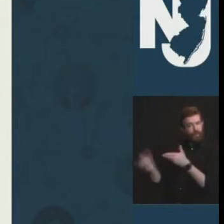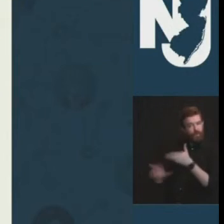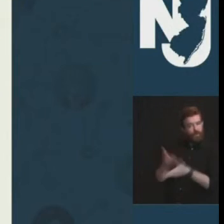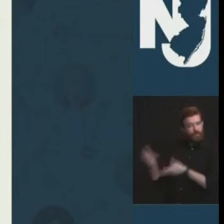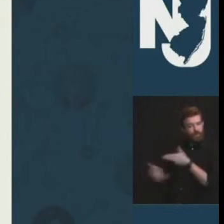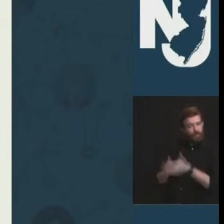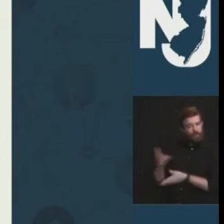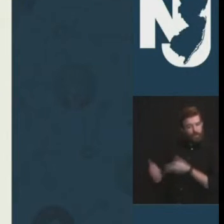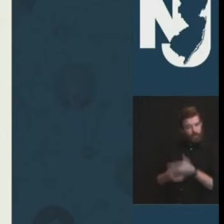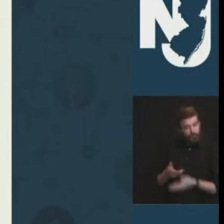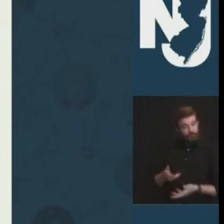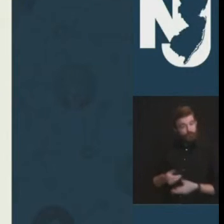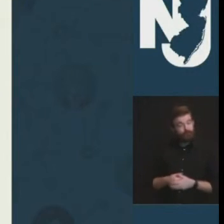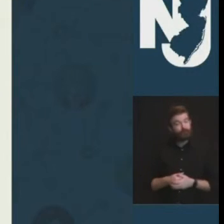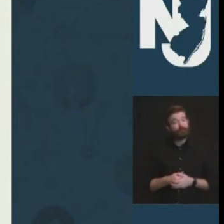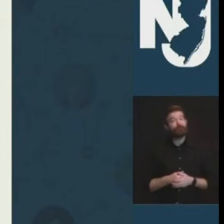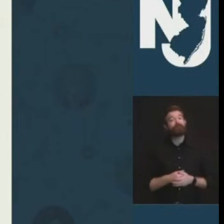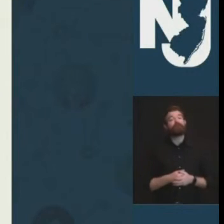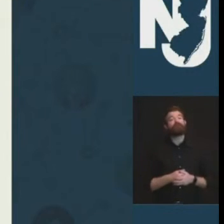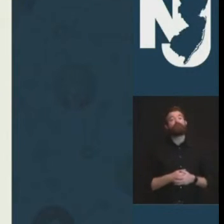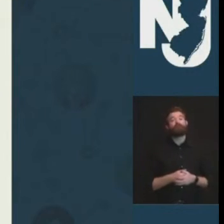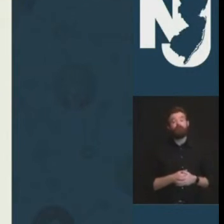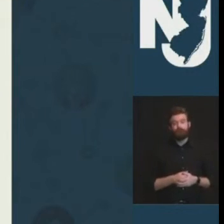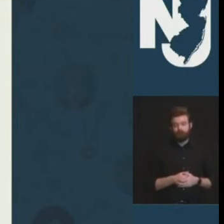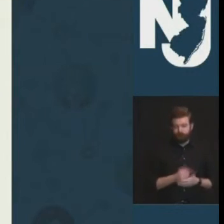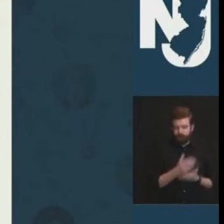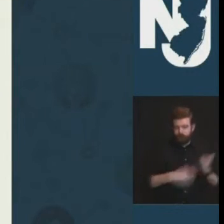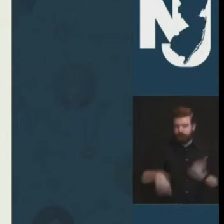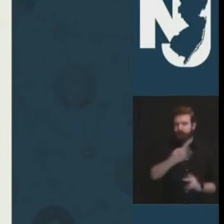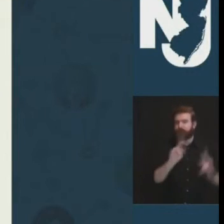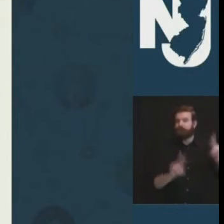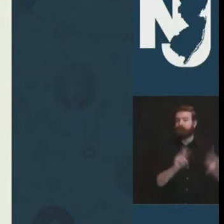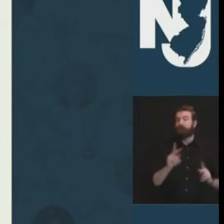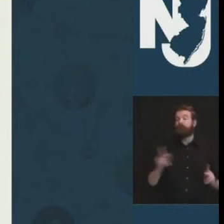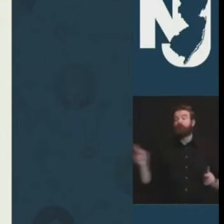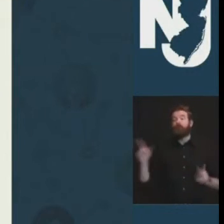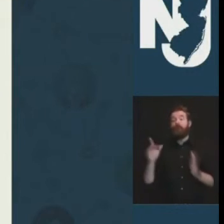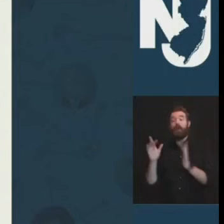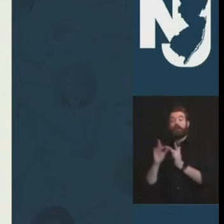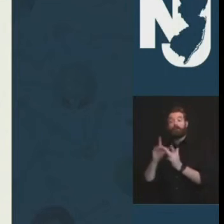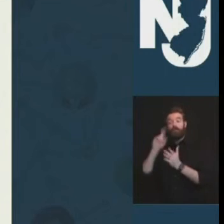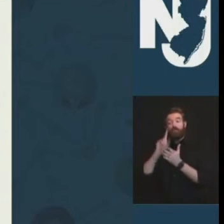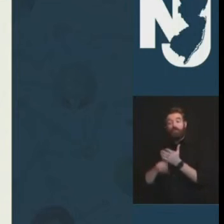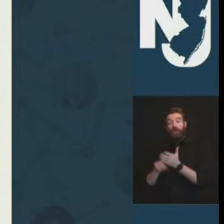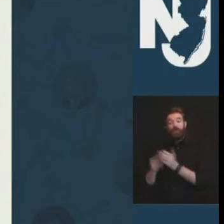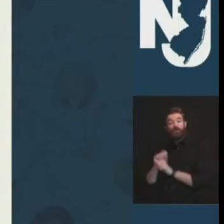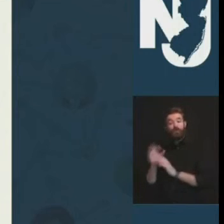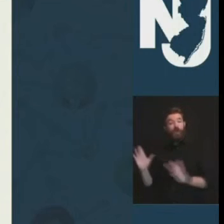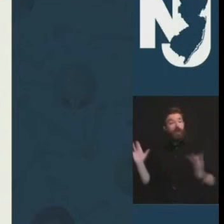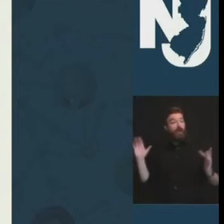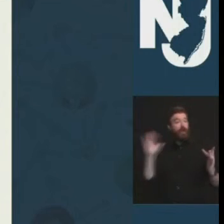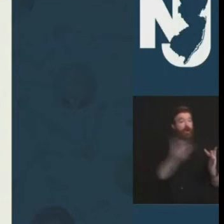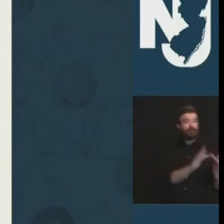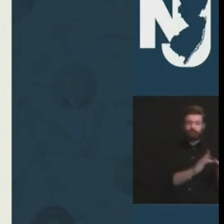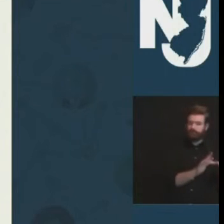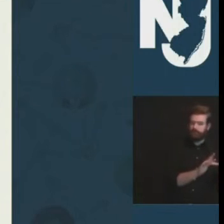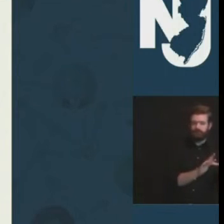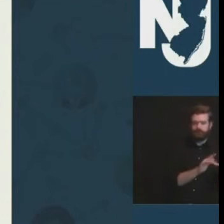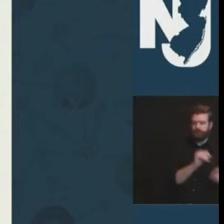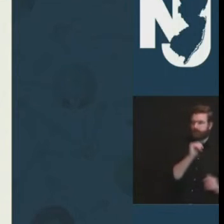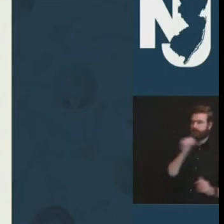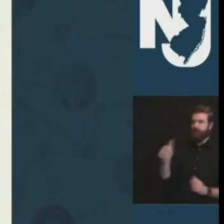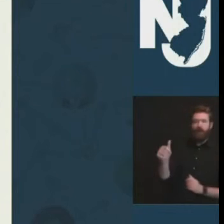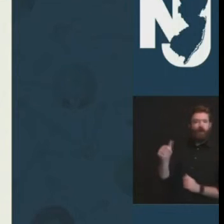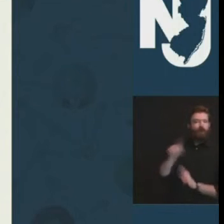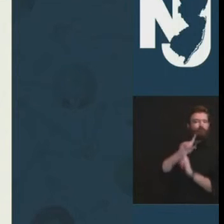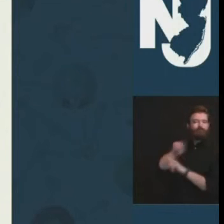with our contact tracers the percentage of cases in which people refuse to provide any contacts for follow-up tracing continues